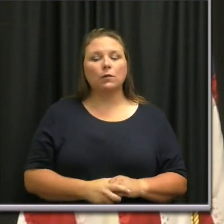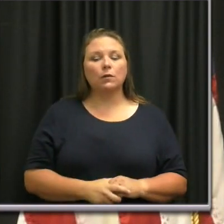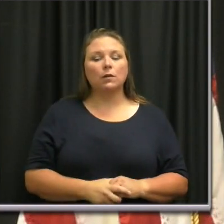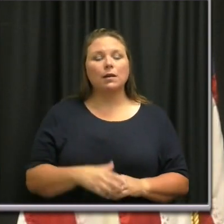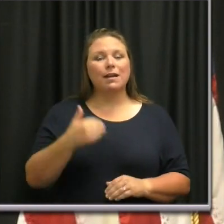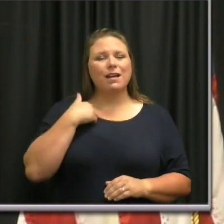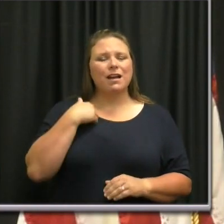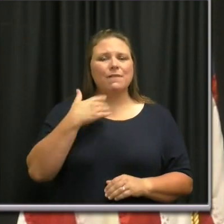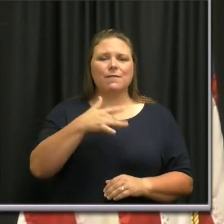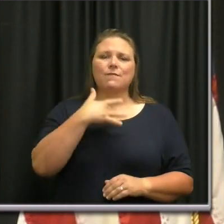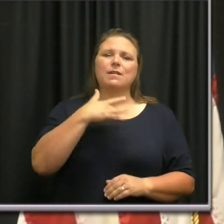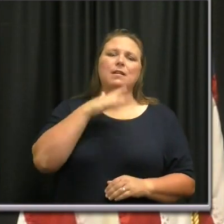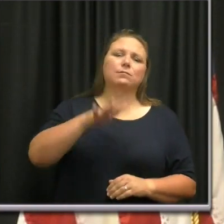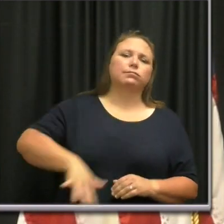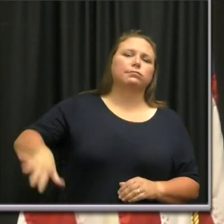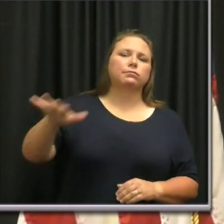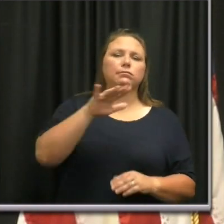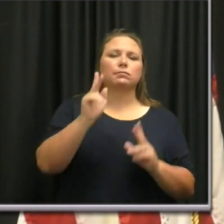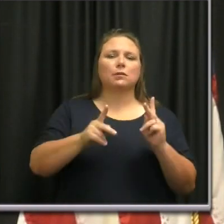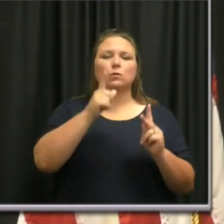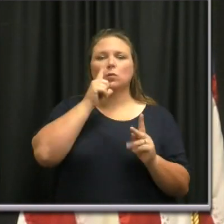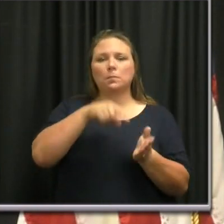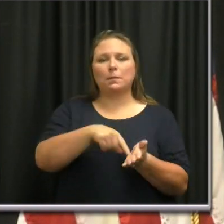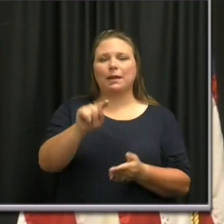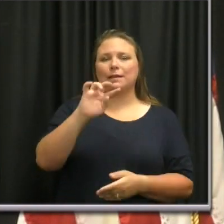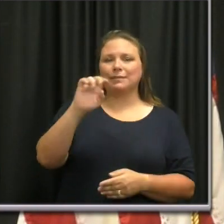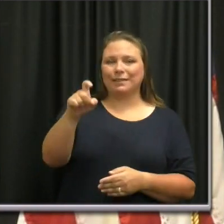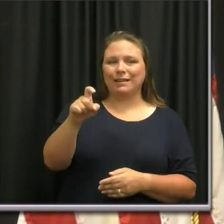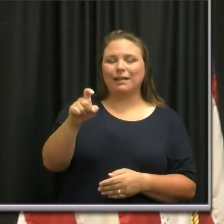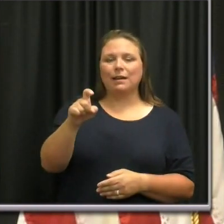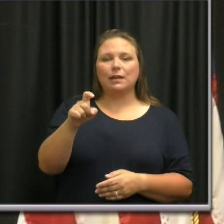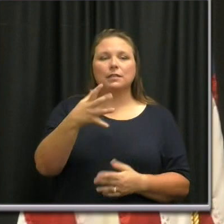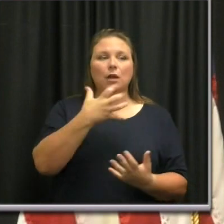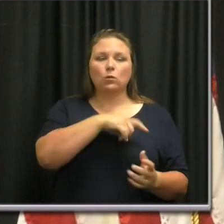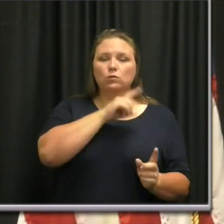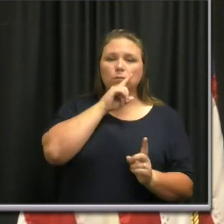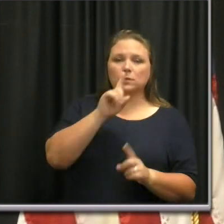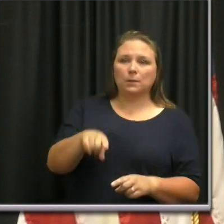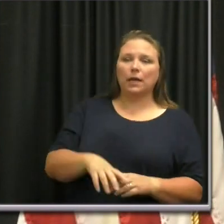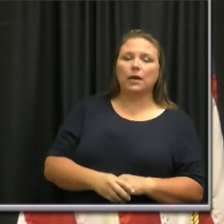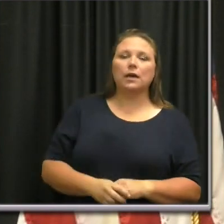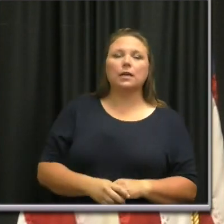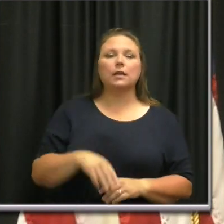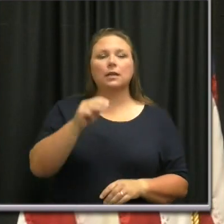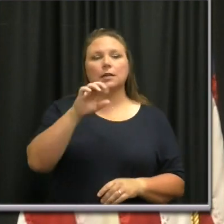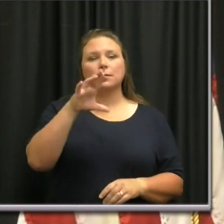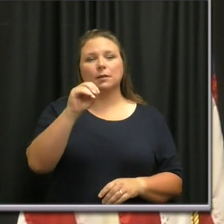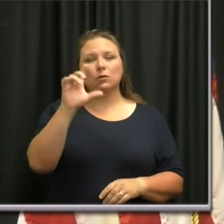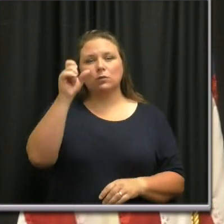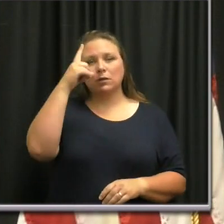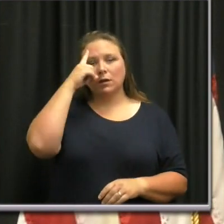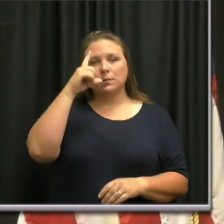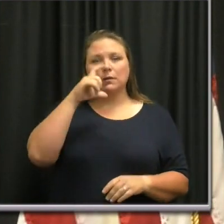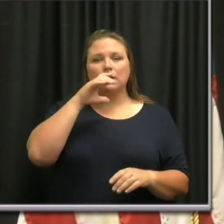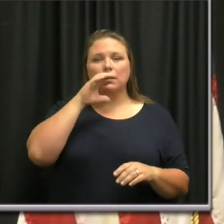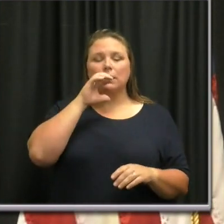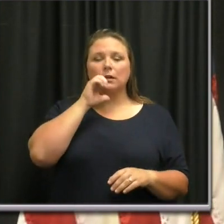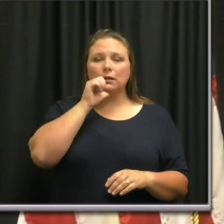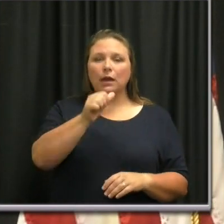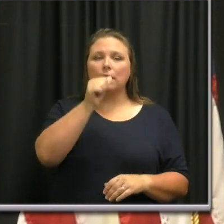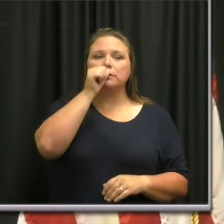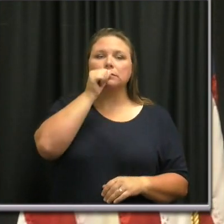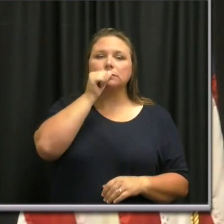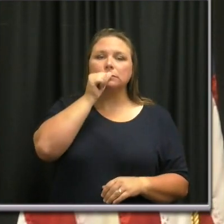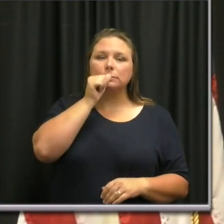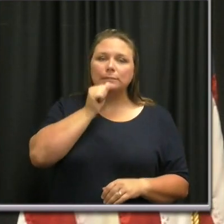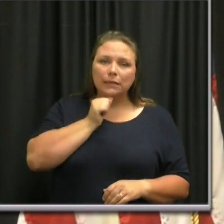feeling out there among taxpayers, and I'd like you to respond to it, that Metro government has not suffered to the